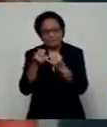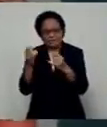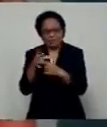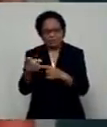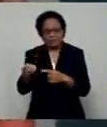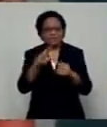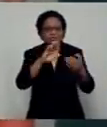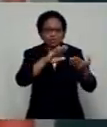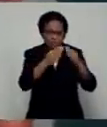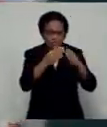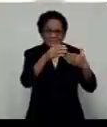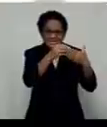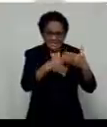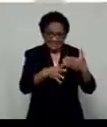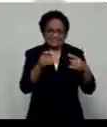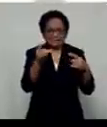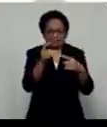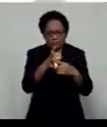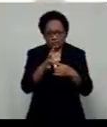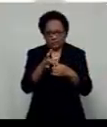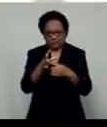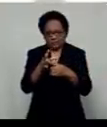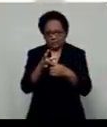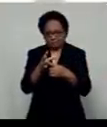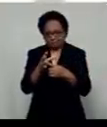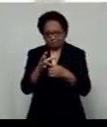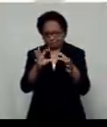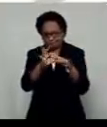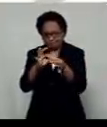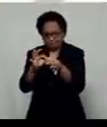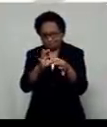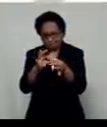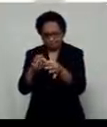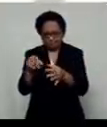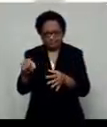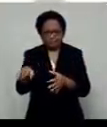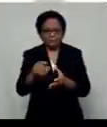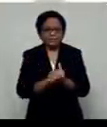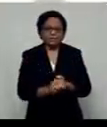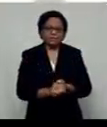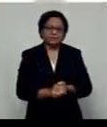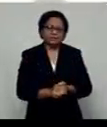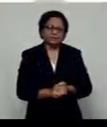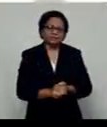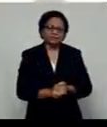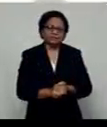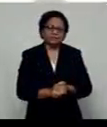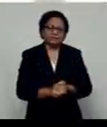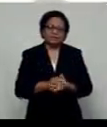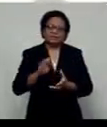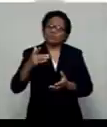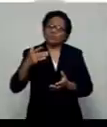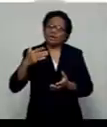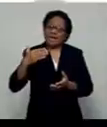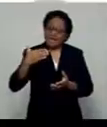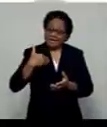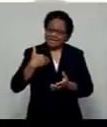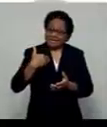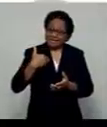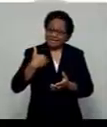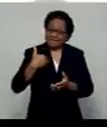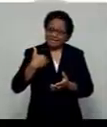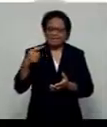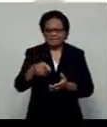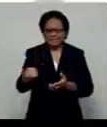they have engaged with. So consistently, really, just over the first wave, health insecurities of